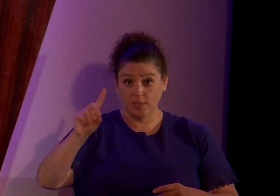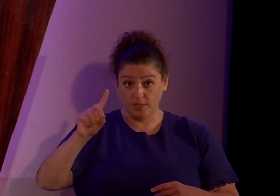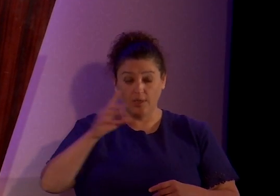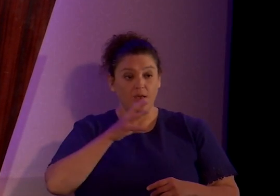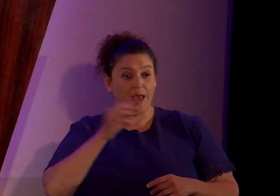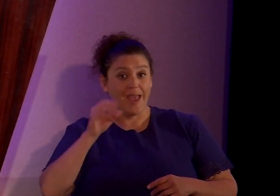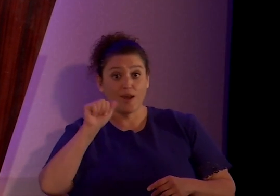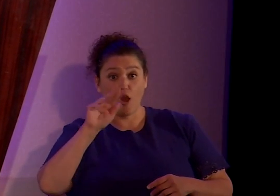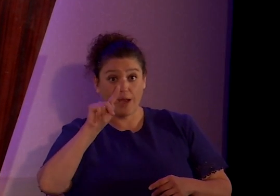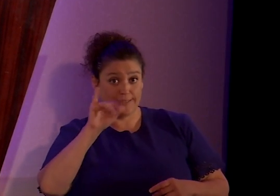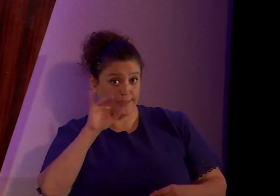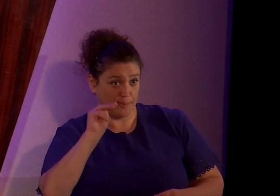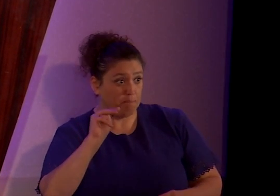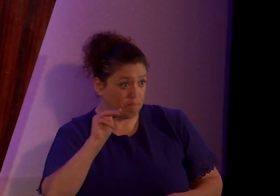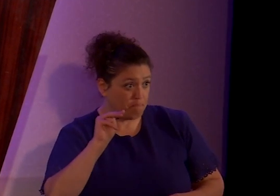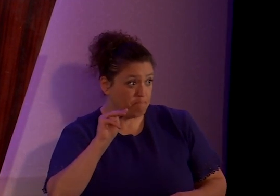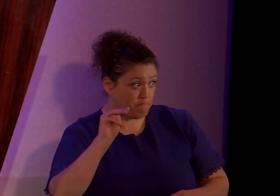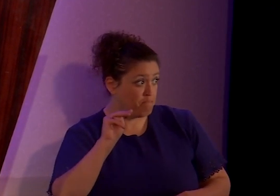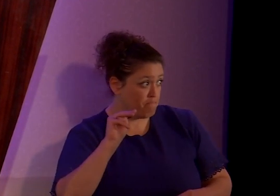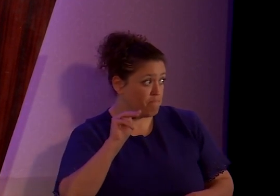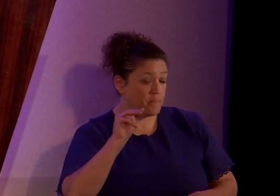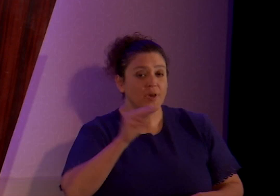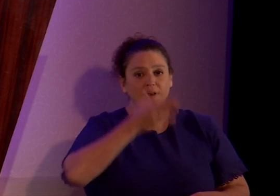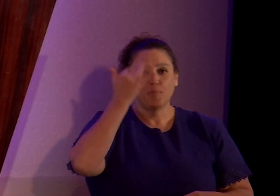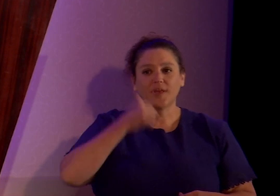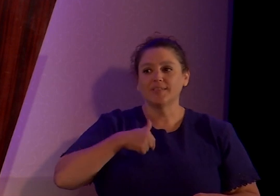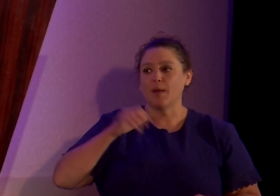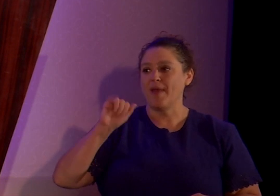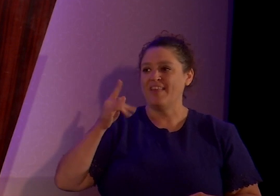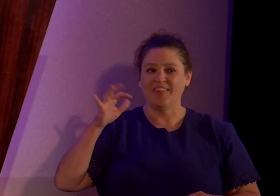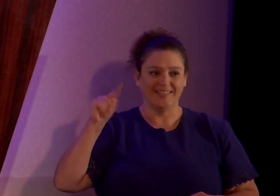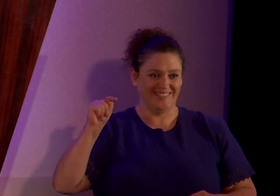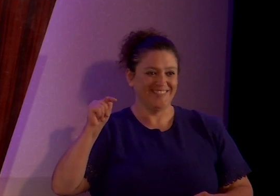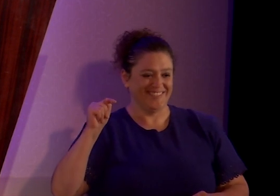and autism because I'm an atheist.